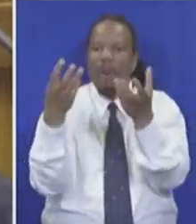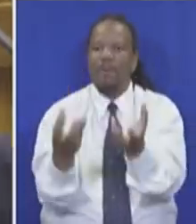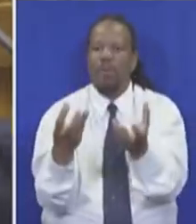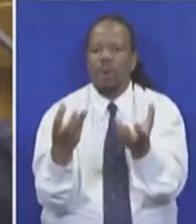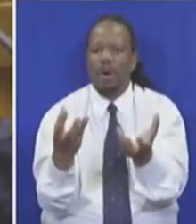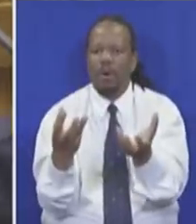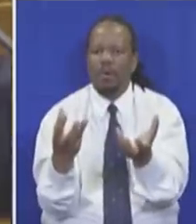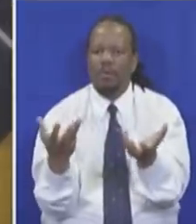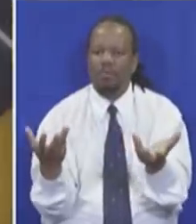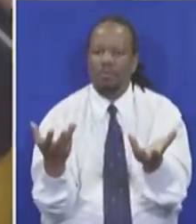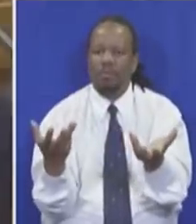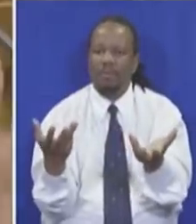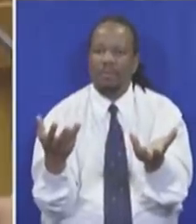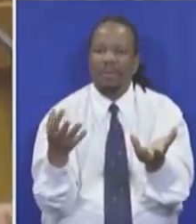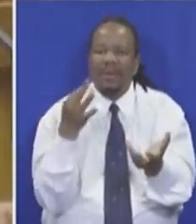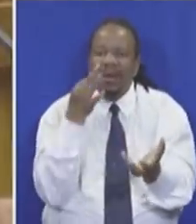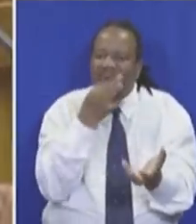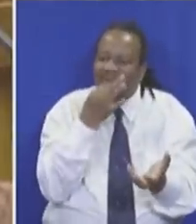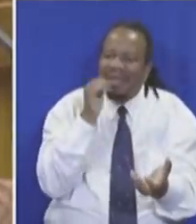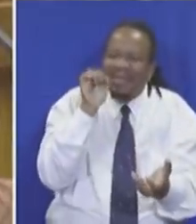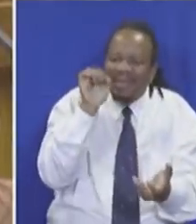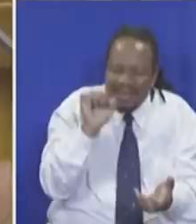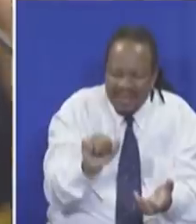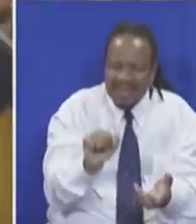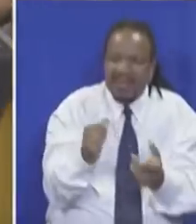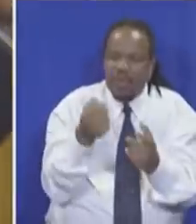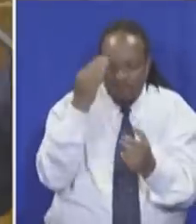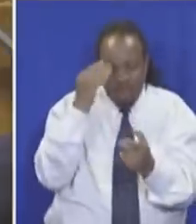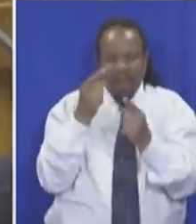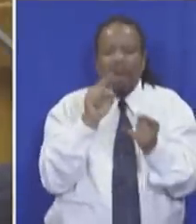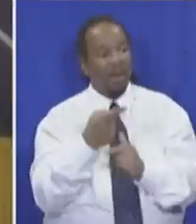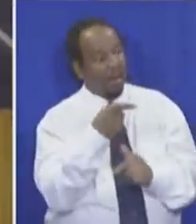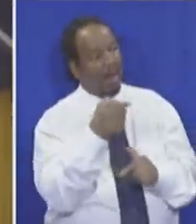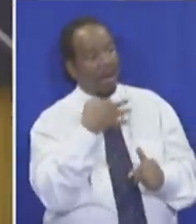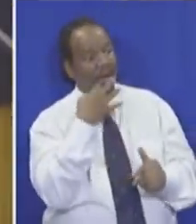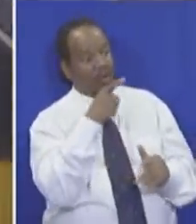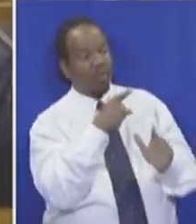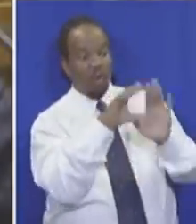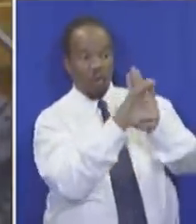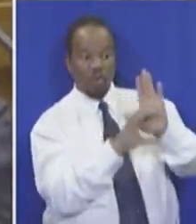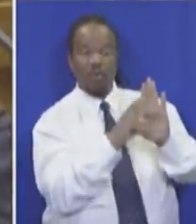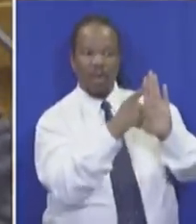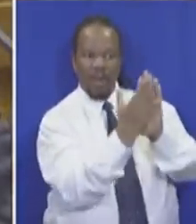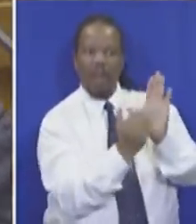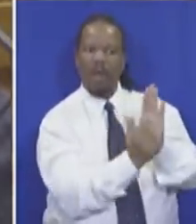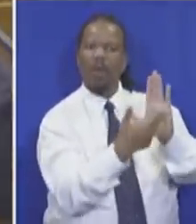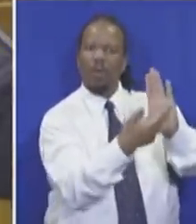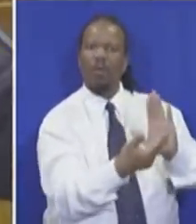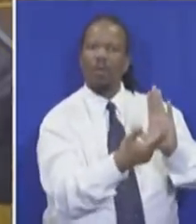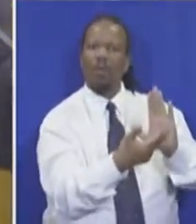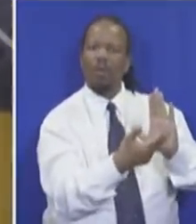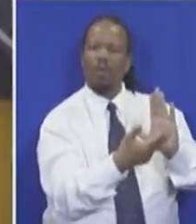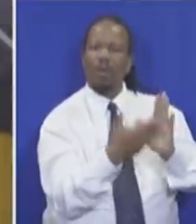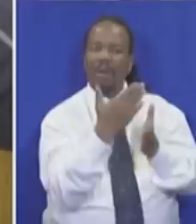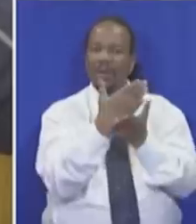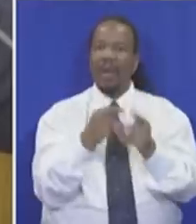All I'm saying, let us correct that. Not by fighting. Some time ago, I was